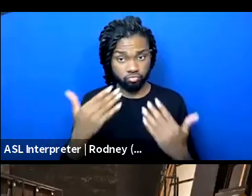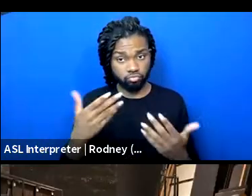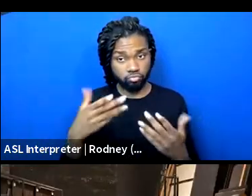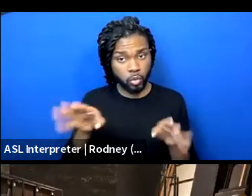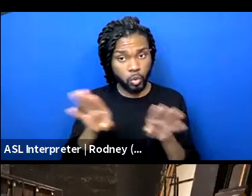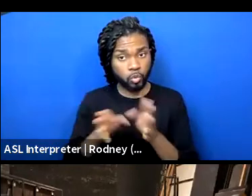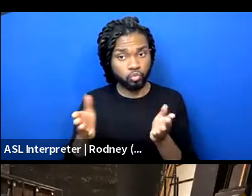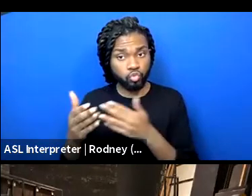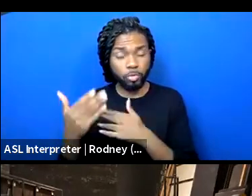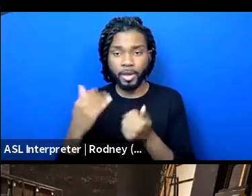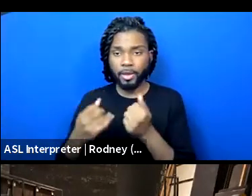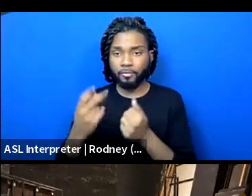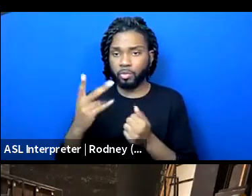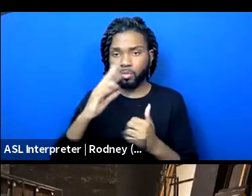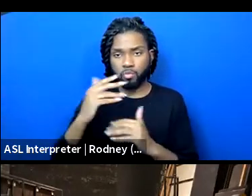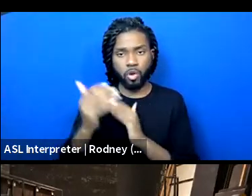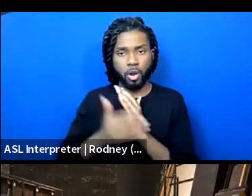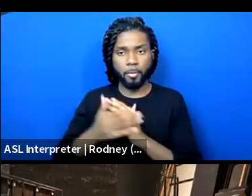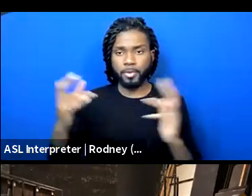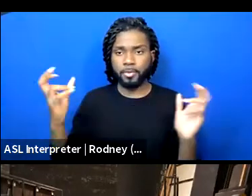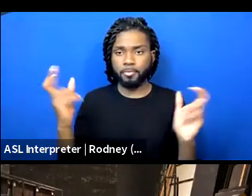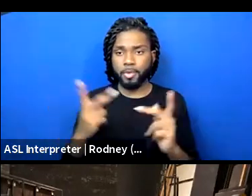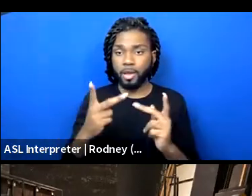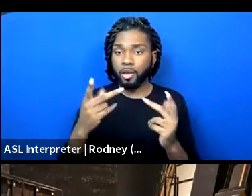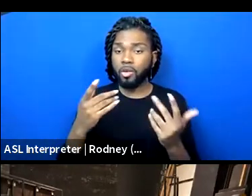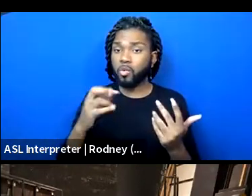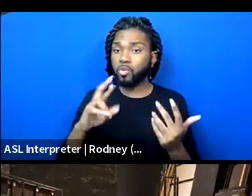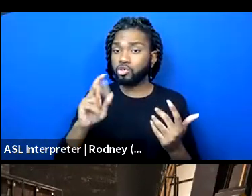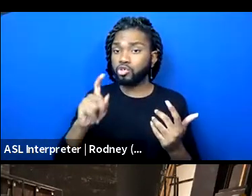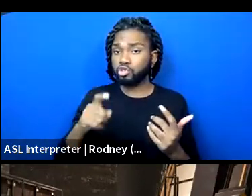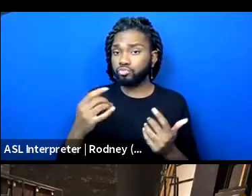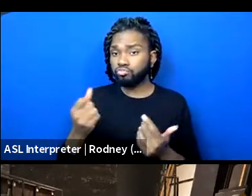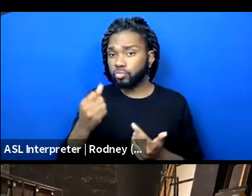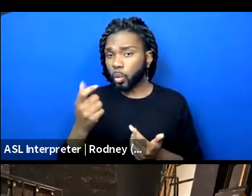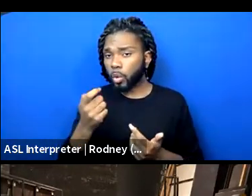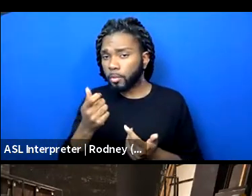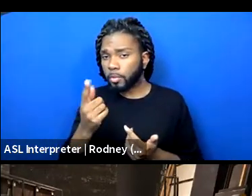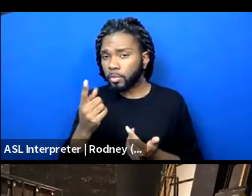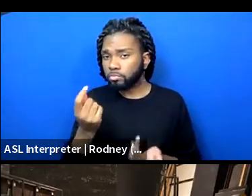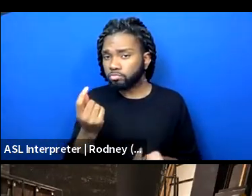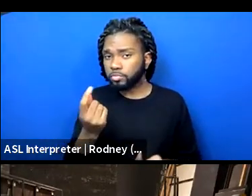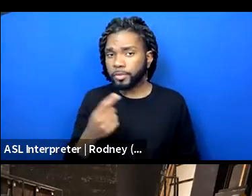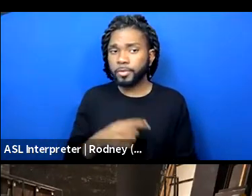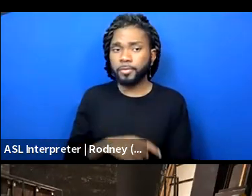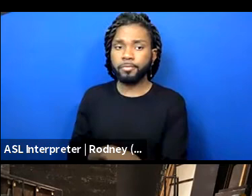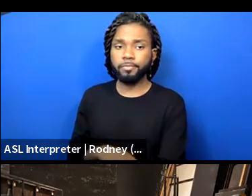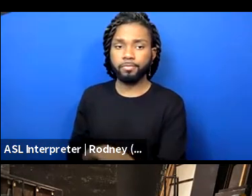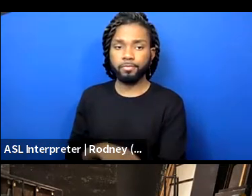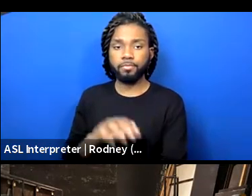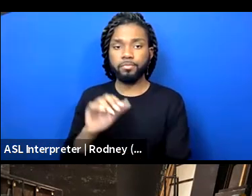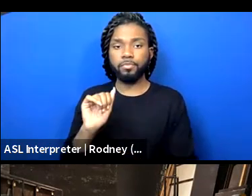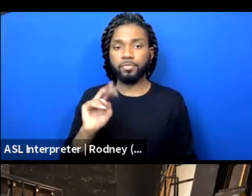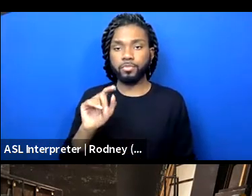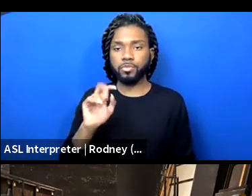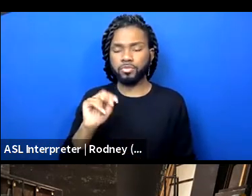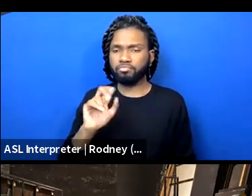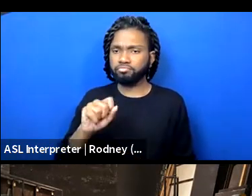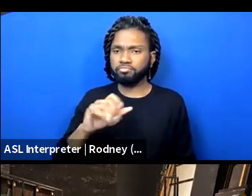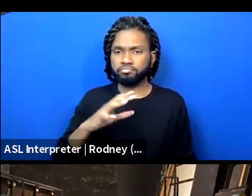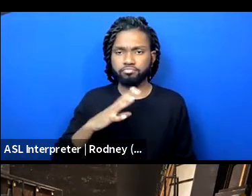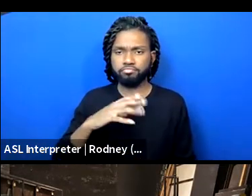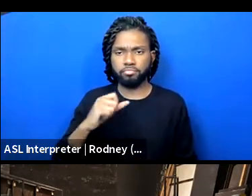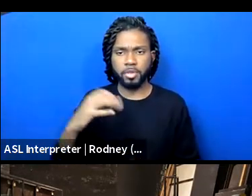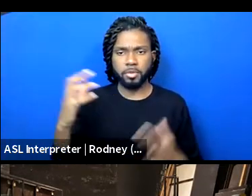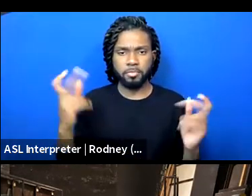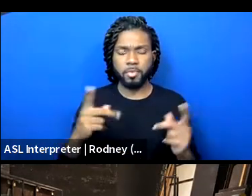Everybody will be brought back automatically. Should we wait a little more? What's up? Yeah, let's, I would say, that's, that's, that's, I'm cool to bring folks in because we're going to continue with this. Next step